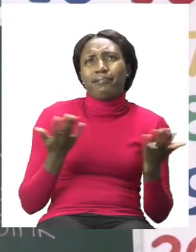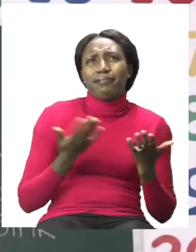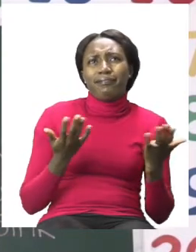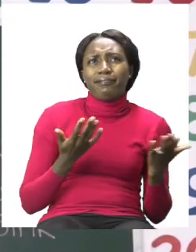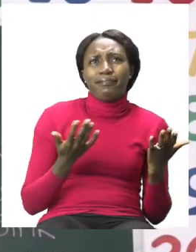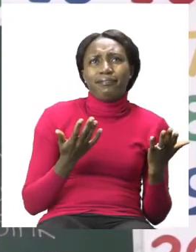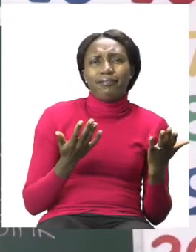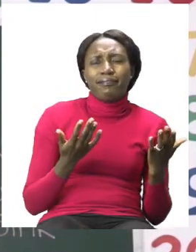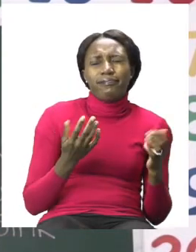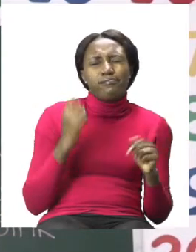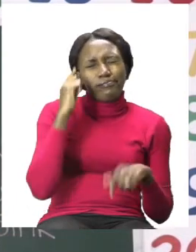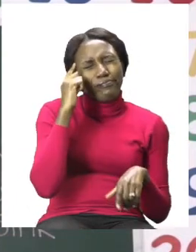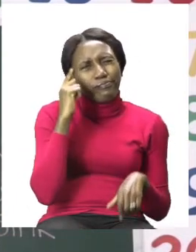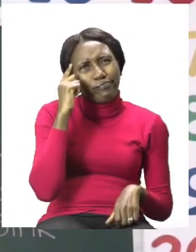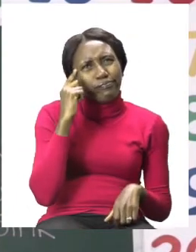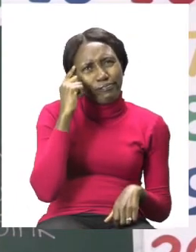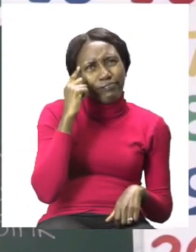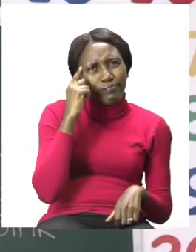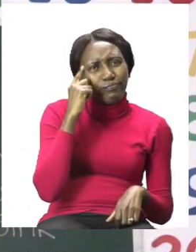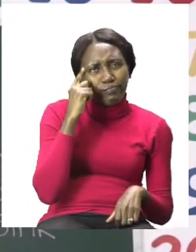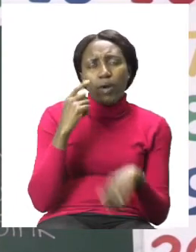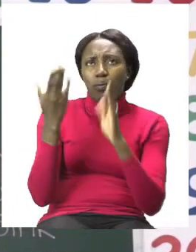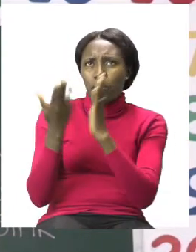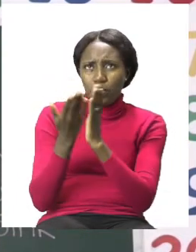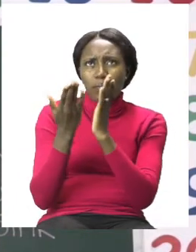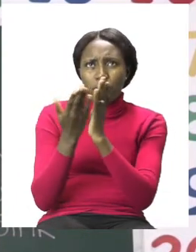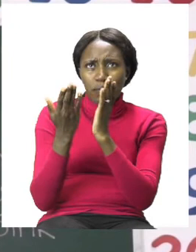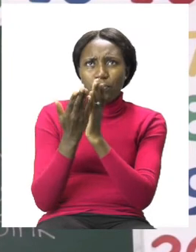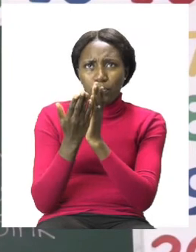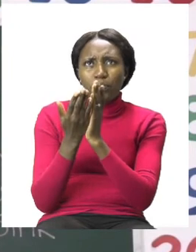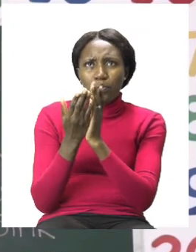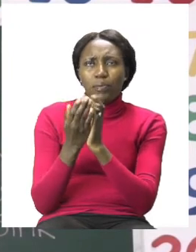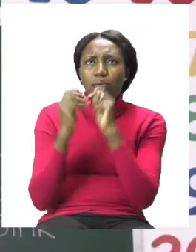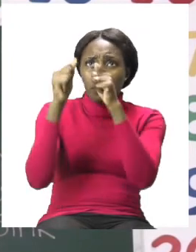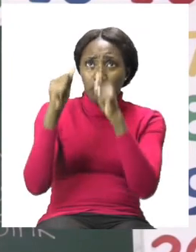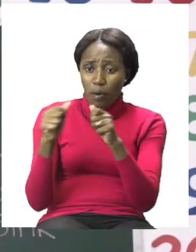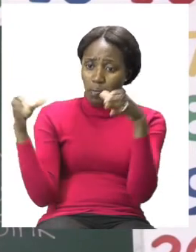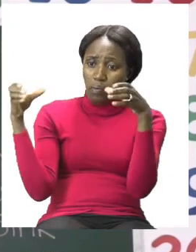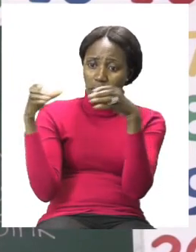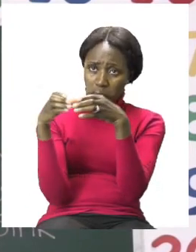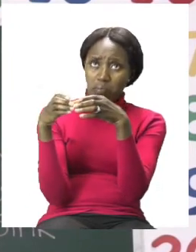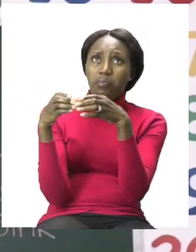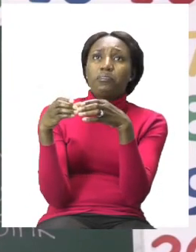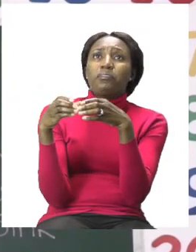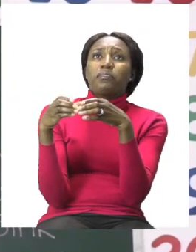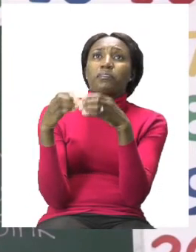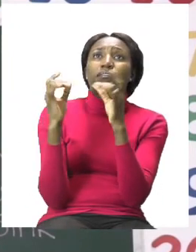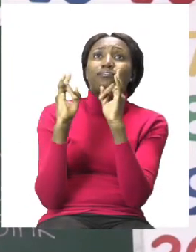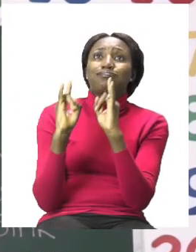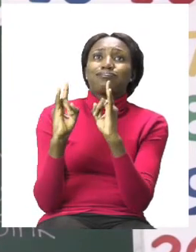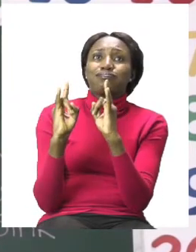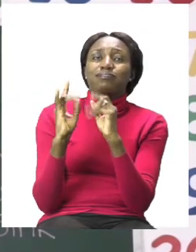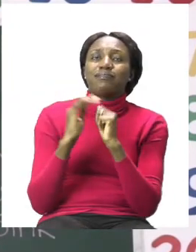I think we play soccer at school because that's where our team would be at school.